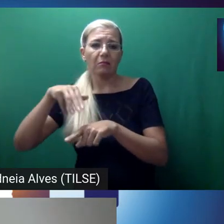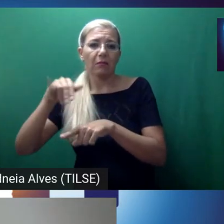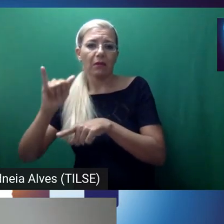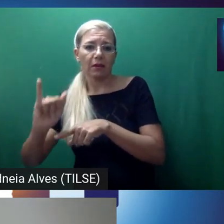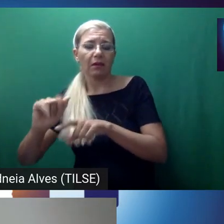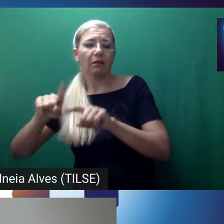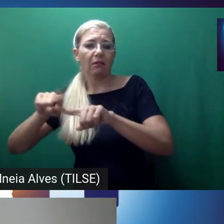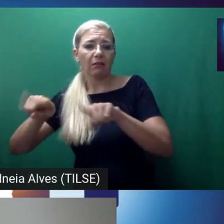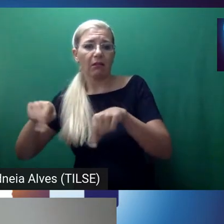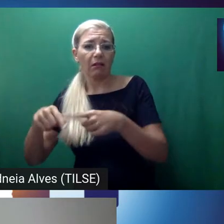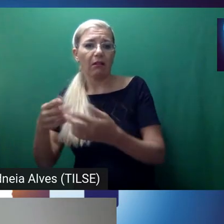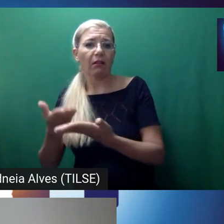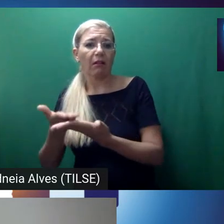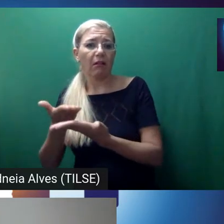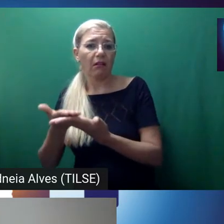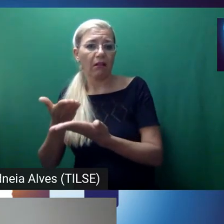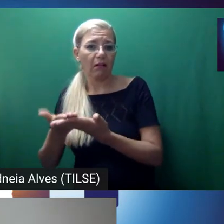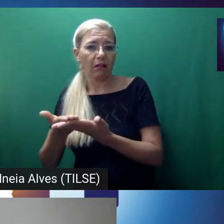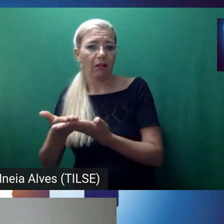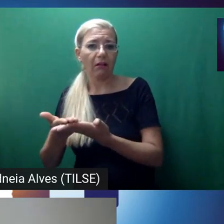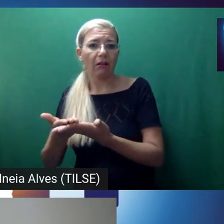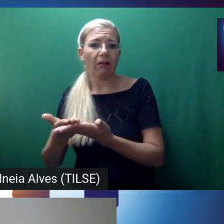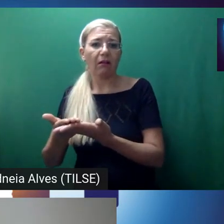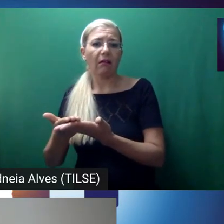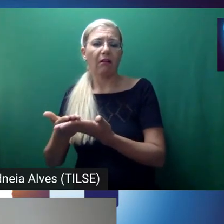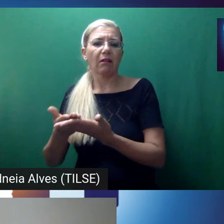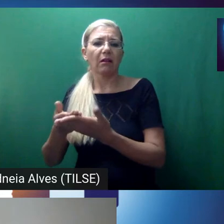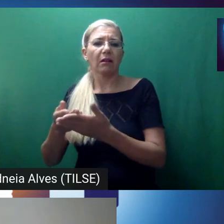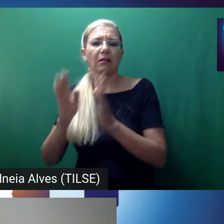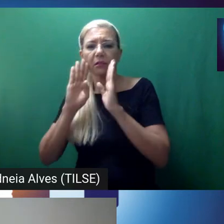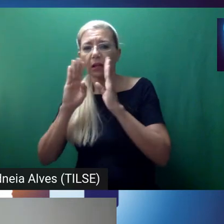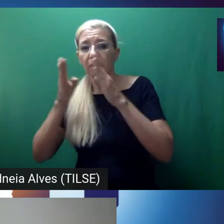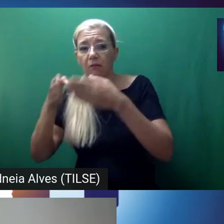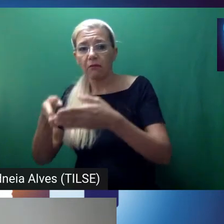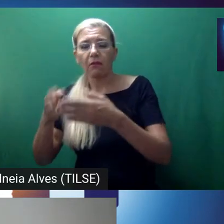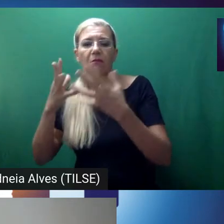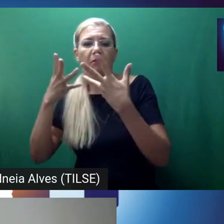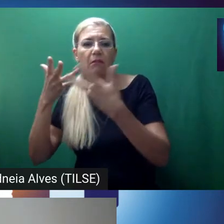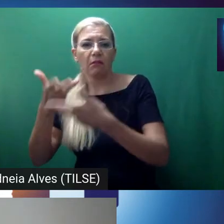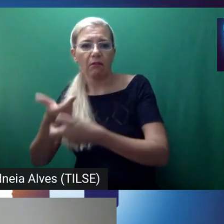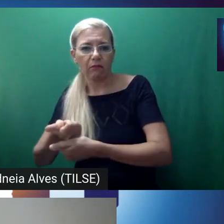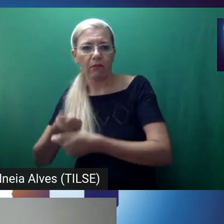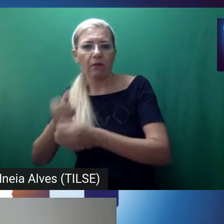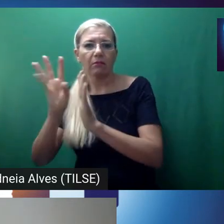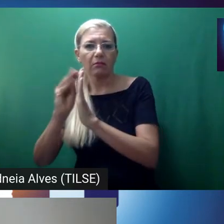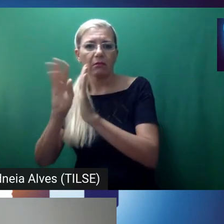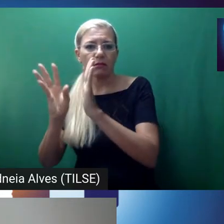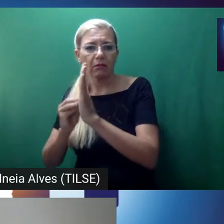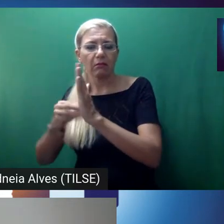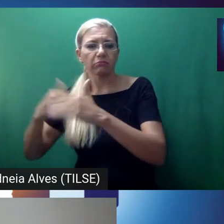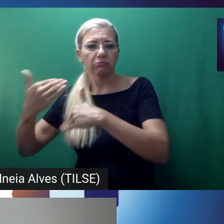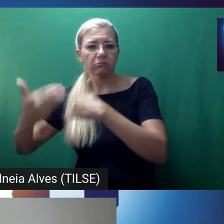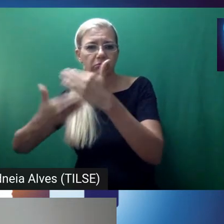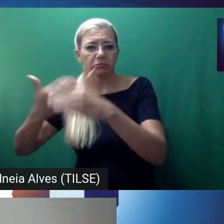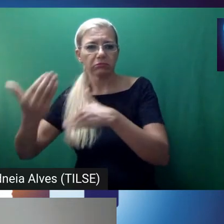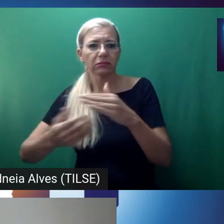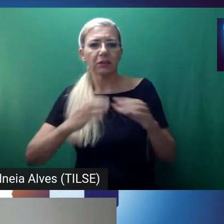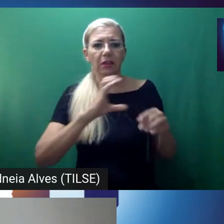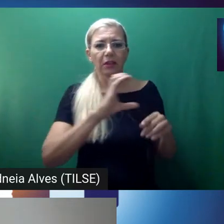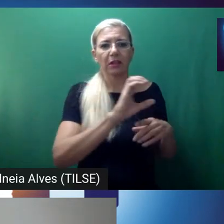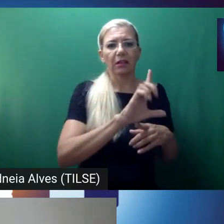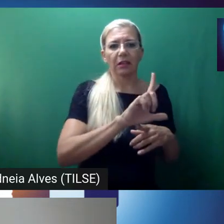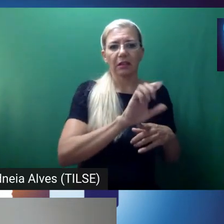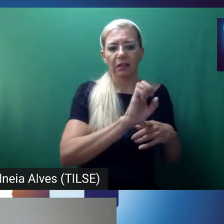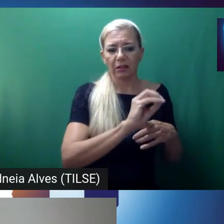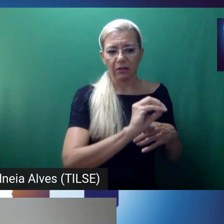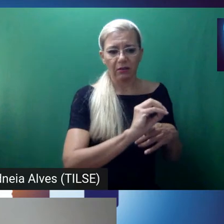there is, it's predominantly focused on the content that's involved, but in a Cleo class, it may be